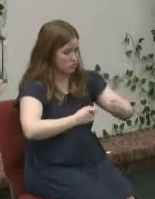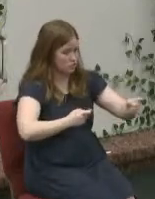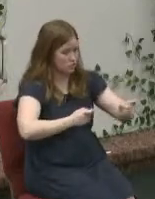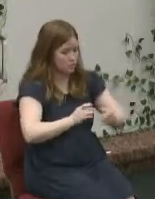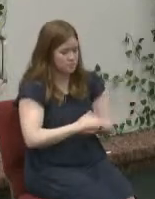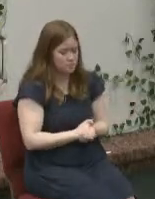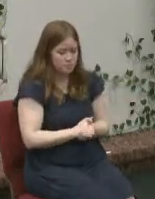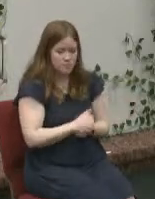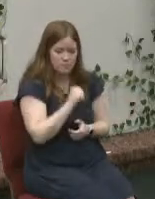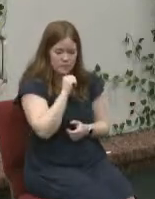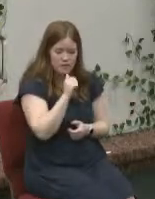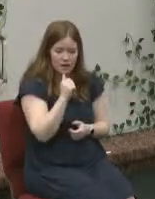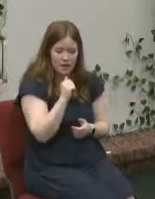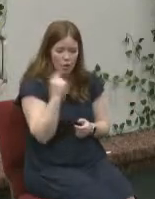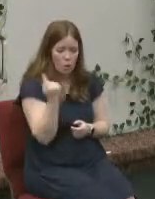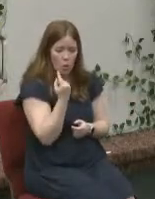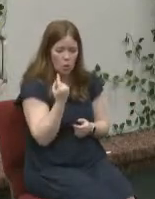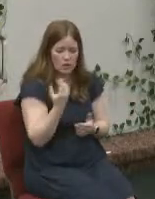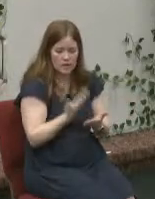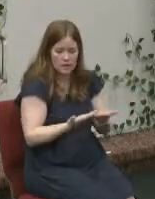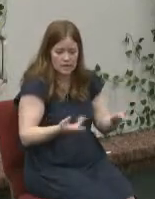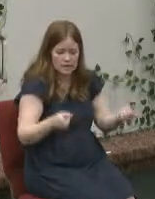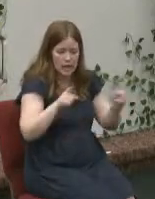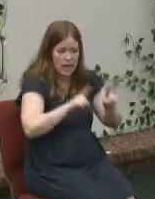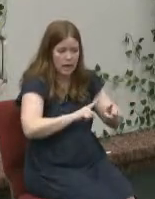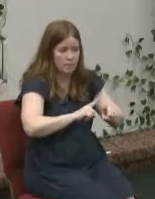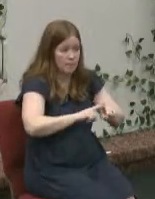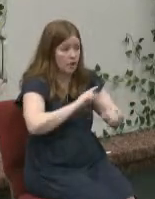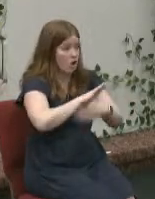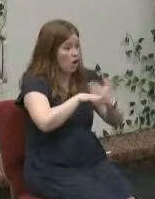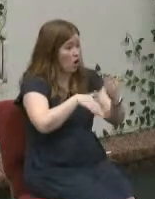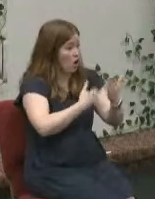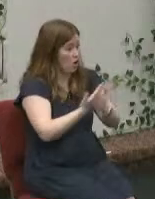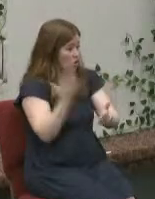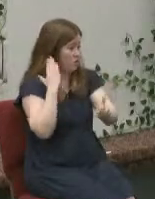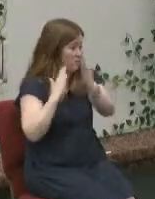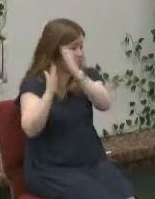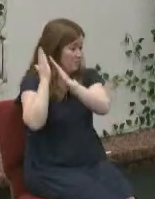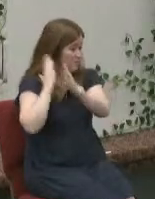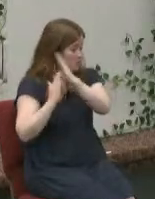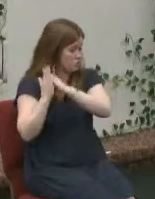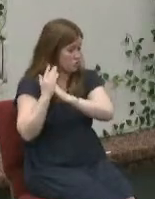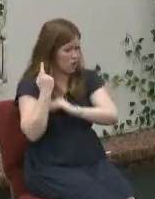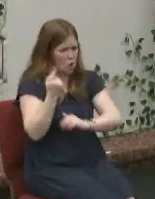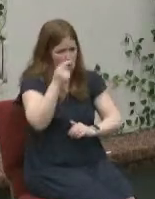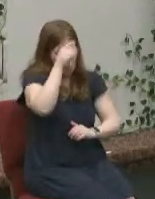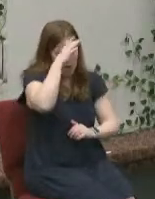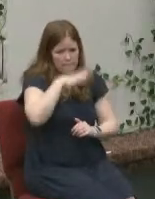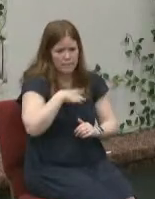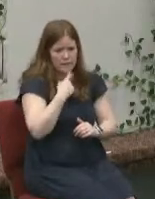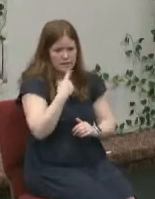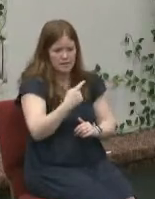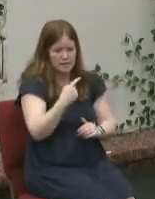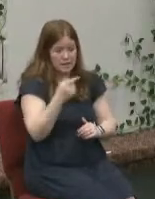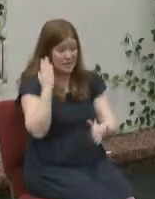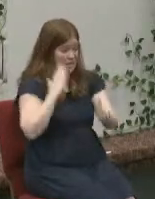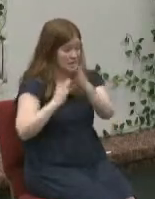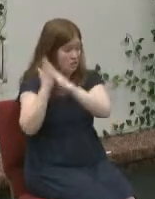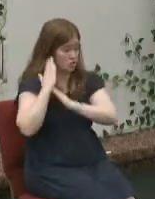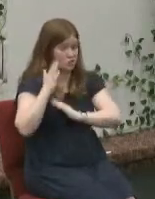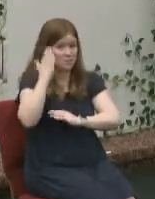not only of these events but all of history because as one writer said history is his story